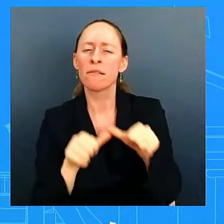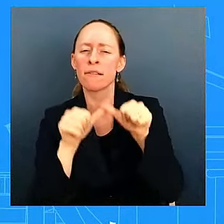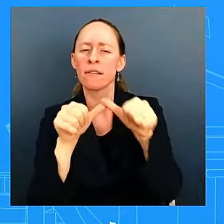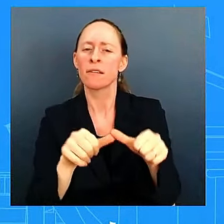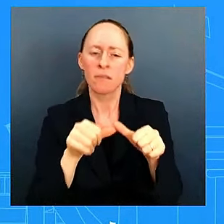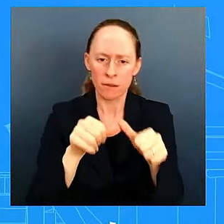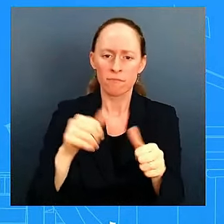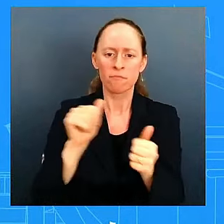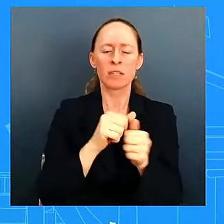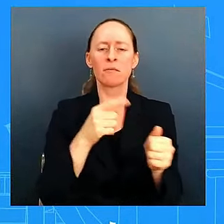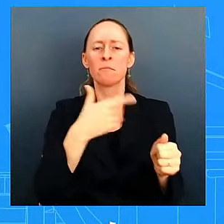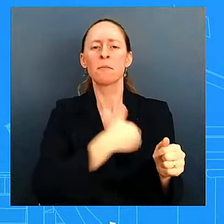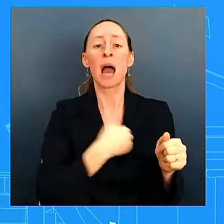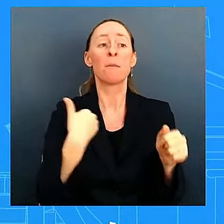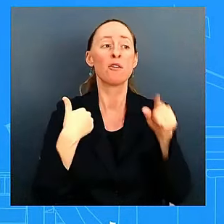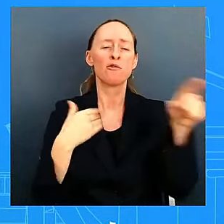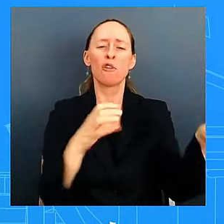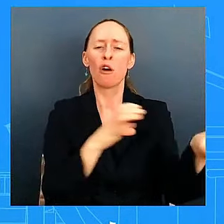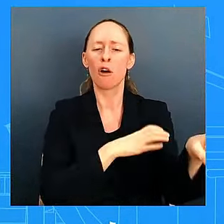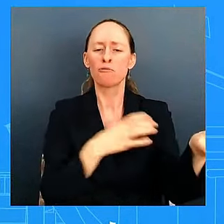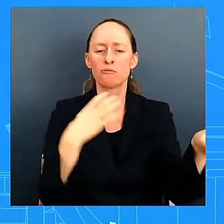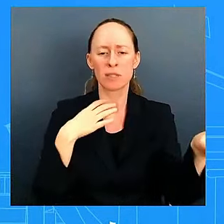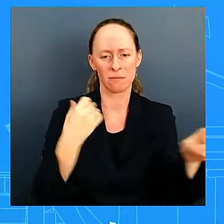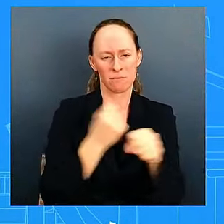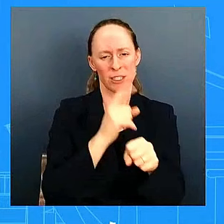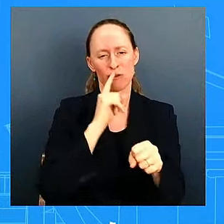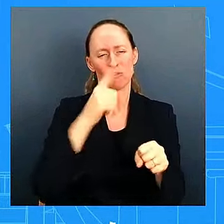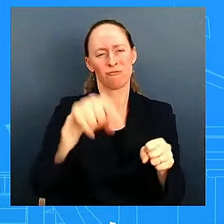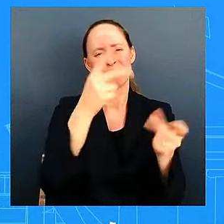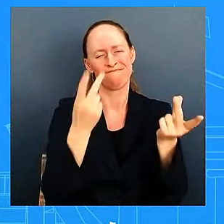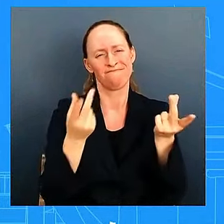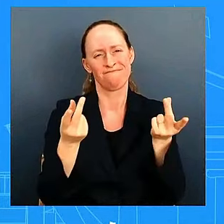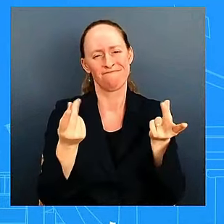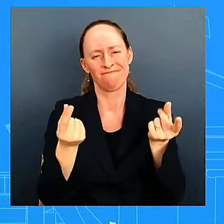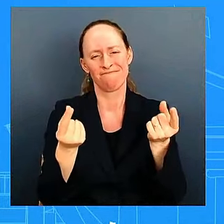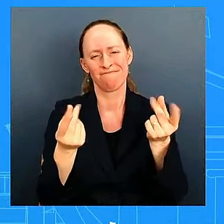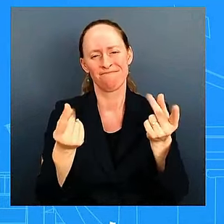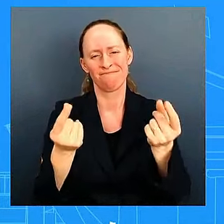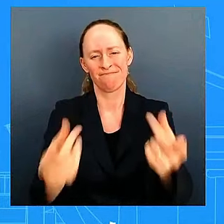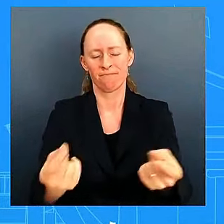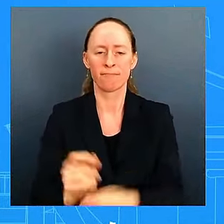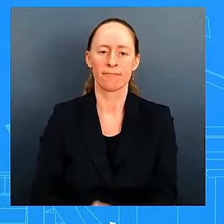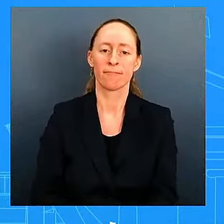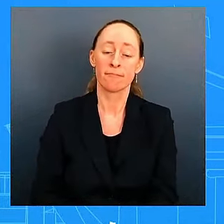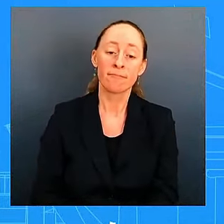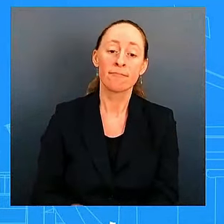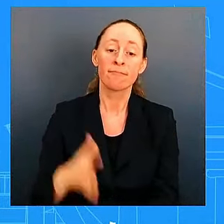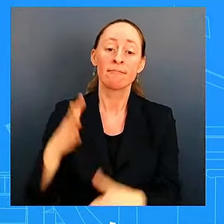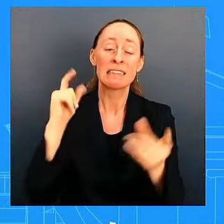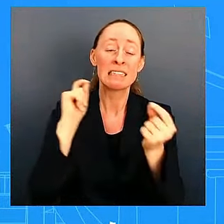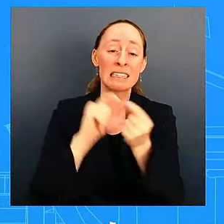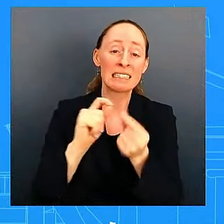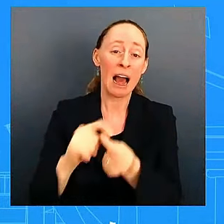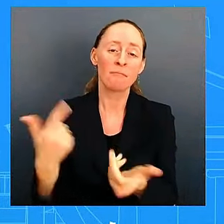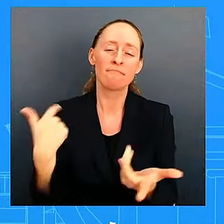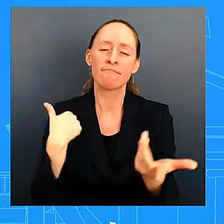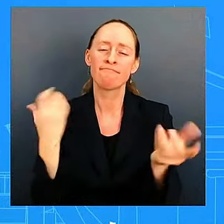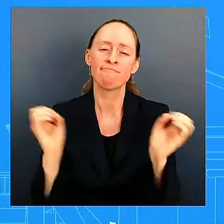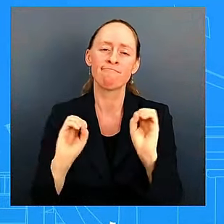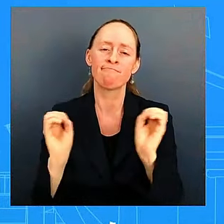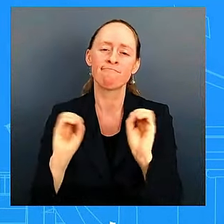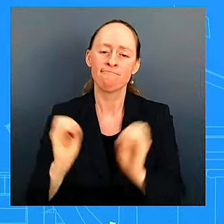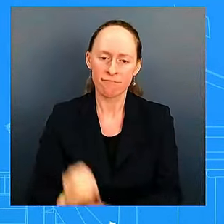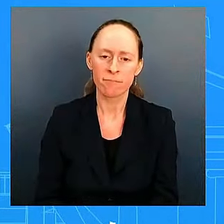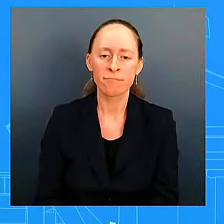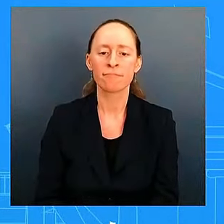move quickly on this they move quickly on this i don't have details or specifics but we did we did provide a robust a robust uh